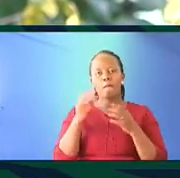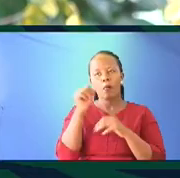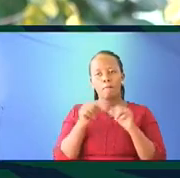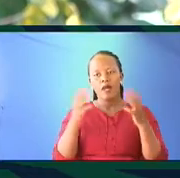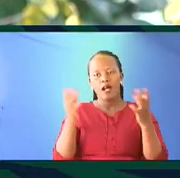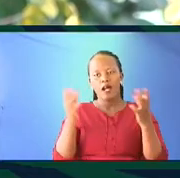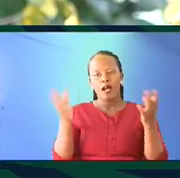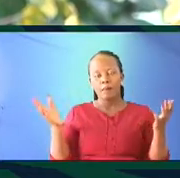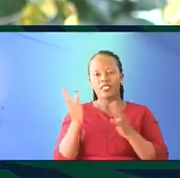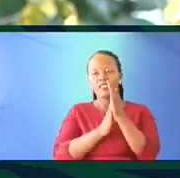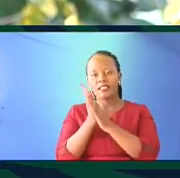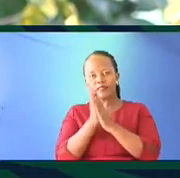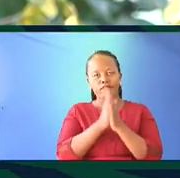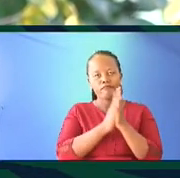African